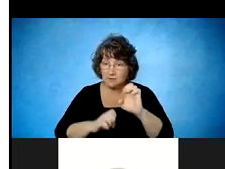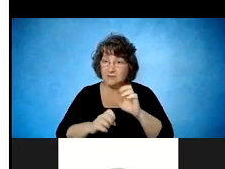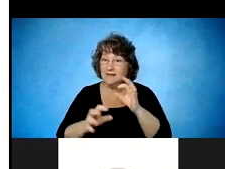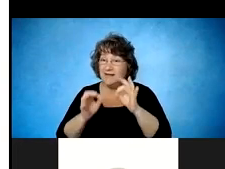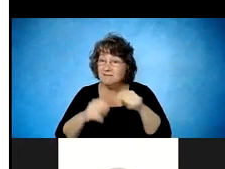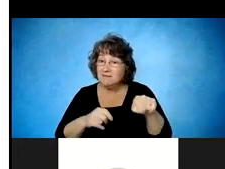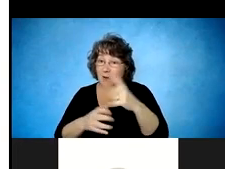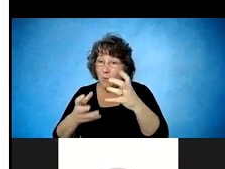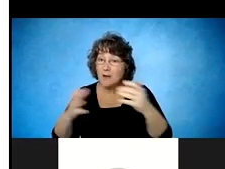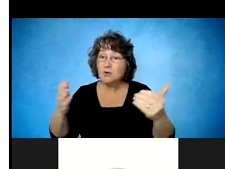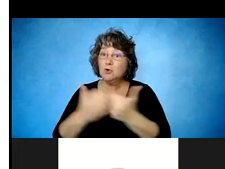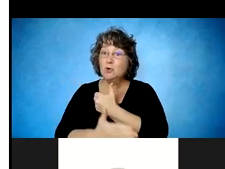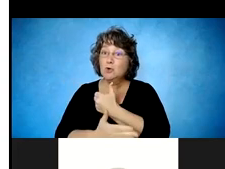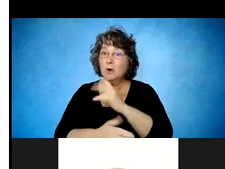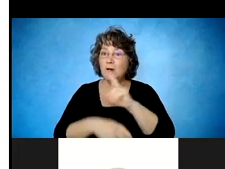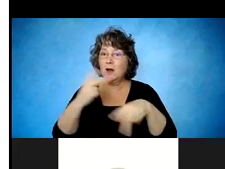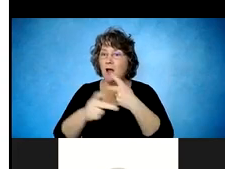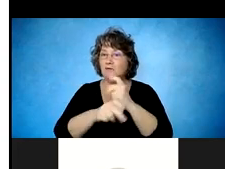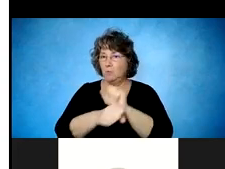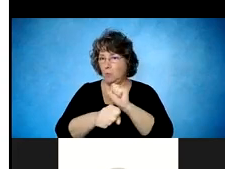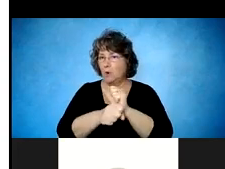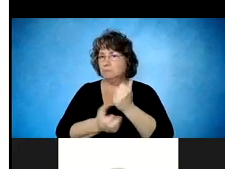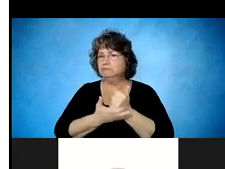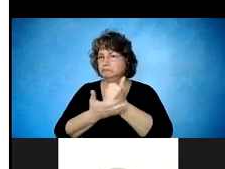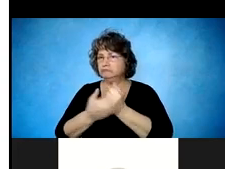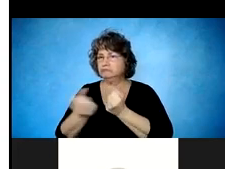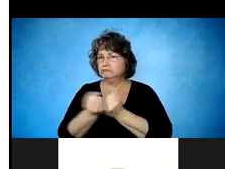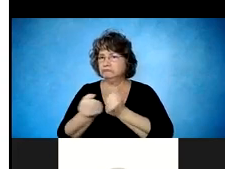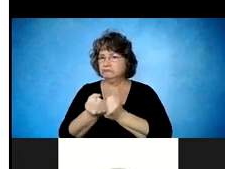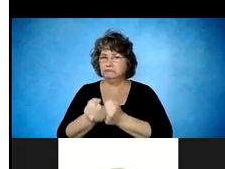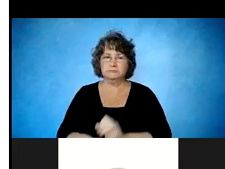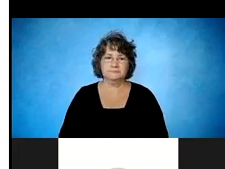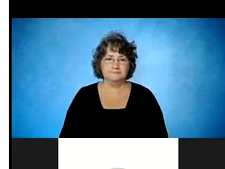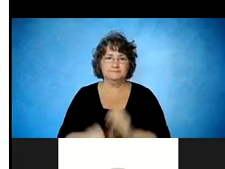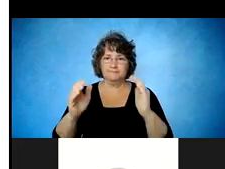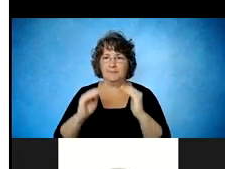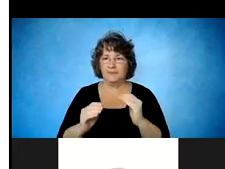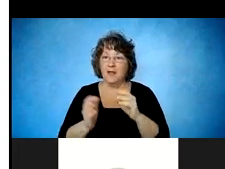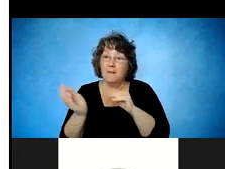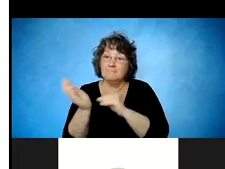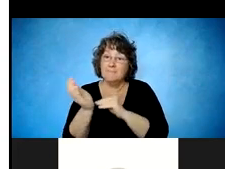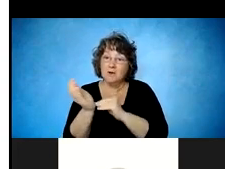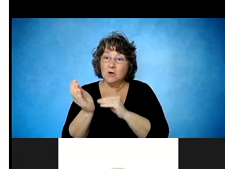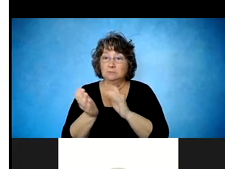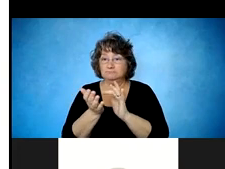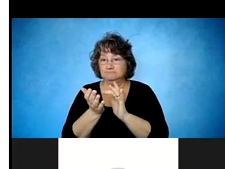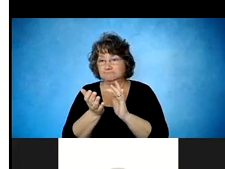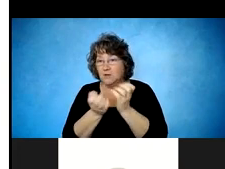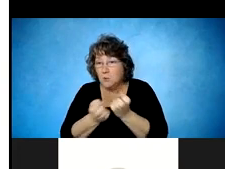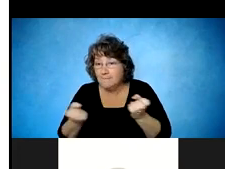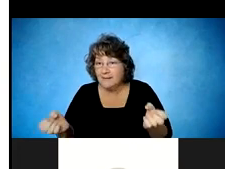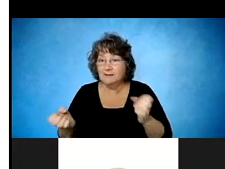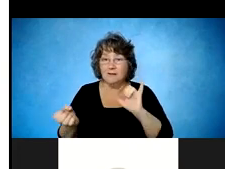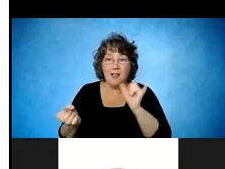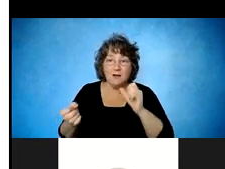employment pathways, um, medical equipment devices, so purchasing of different components of a wheelchair that one might need at